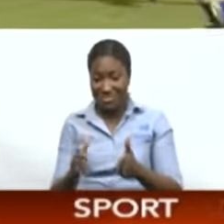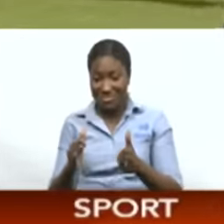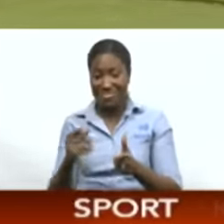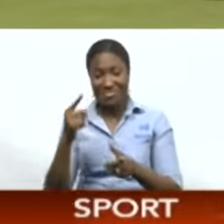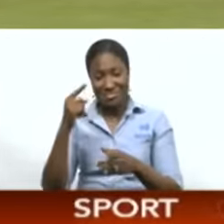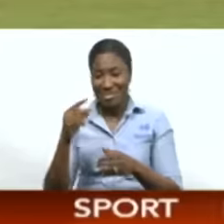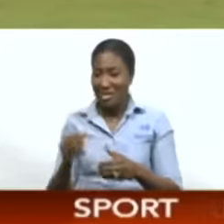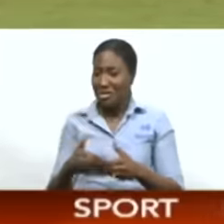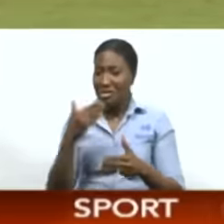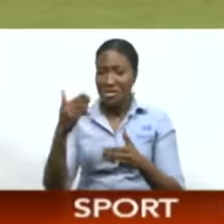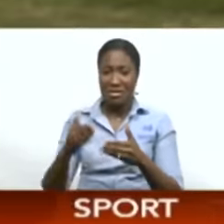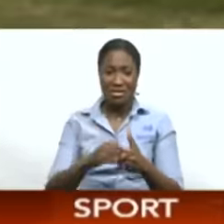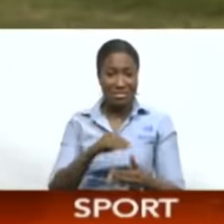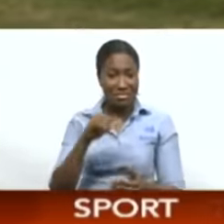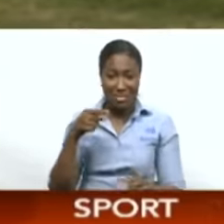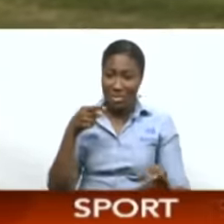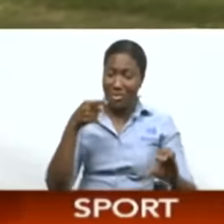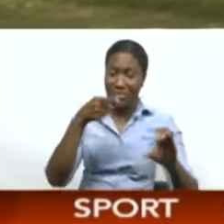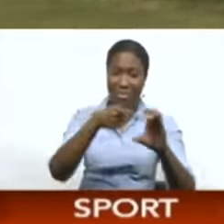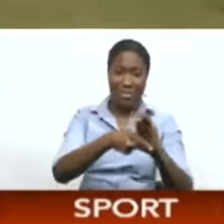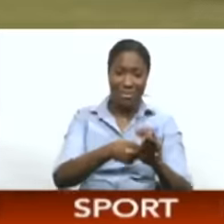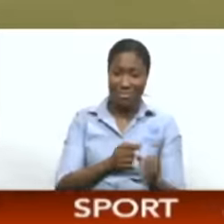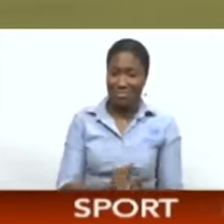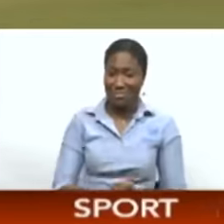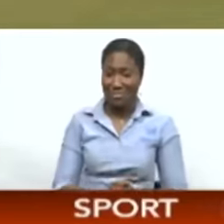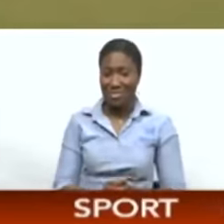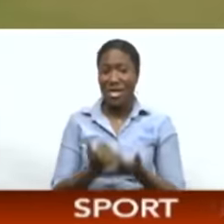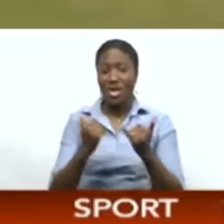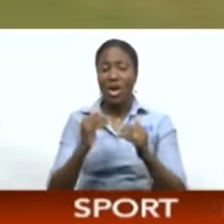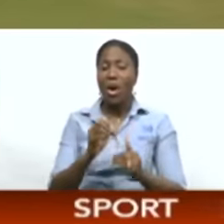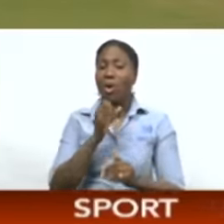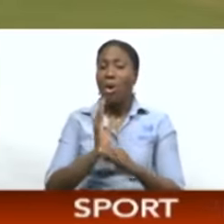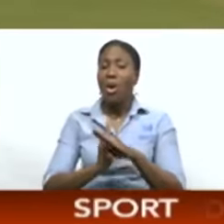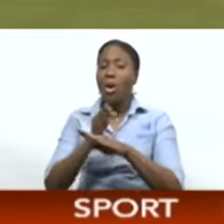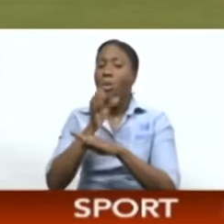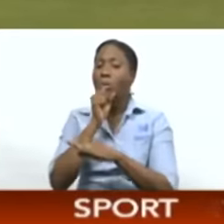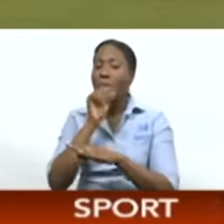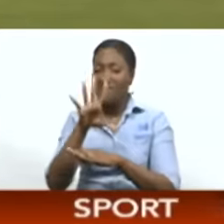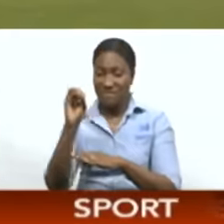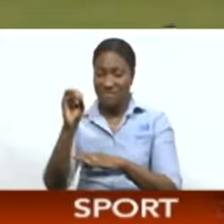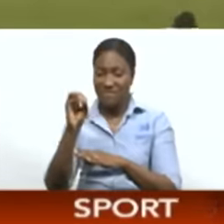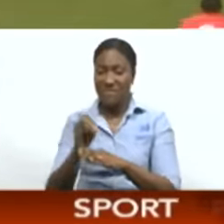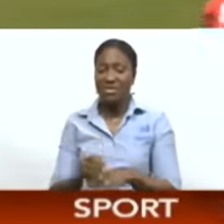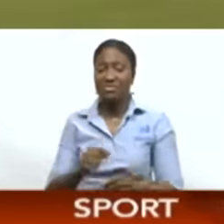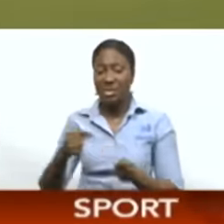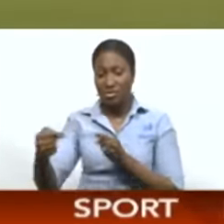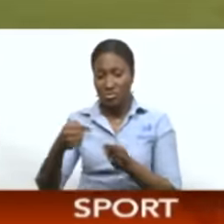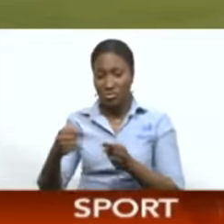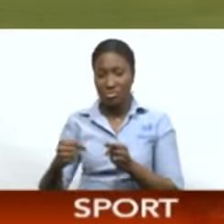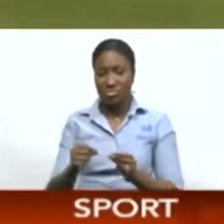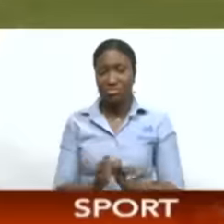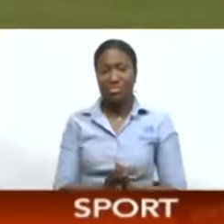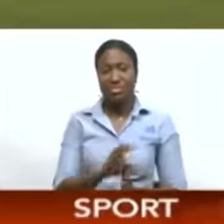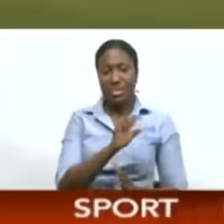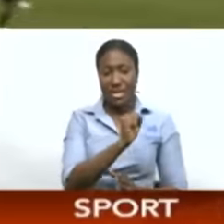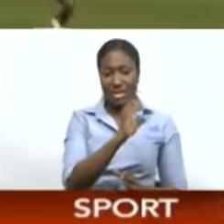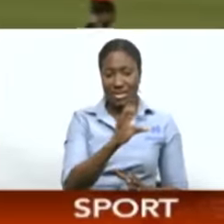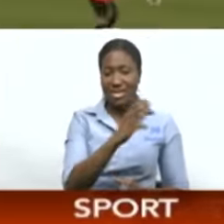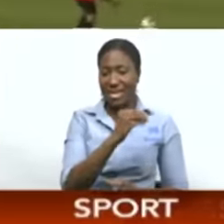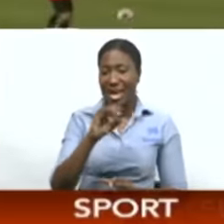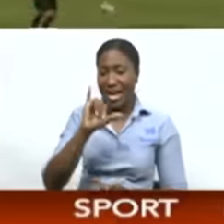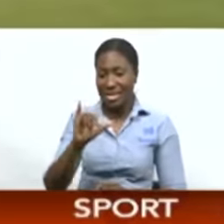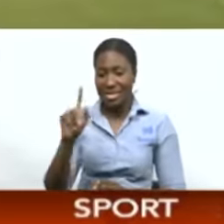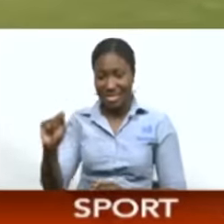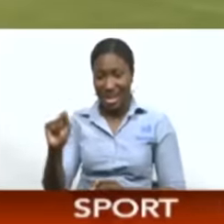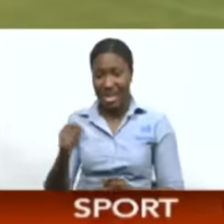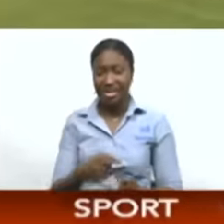with his sixth goal of the tourney. In the over 50 final, local FET match teams, Sunday Crew and Juventus TT traded blows for